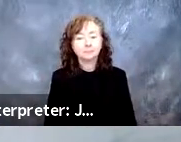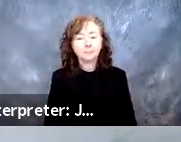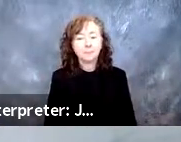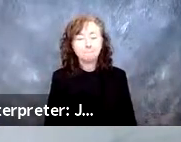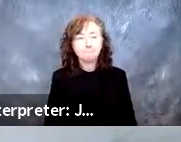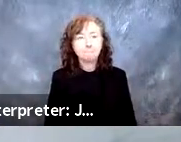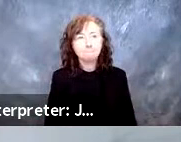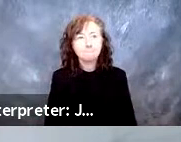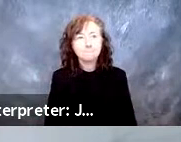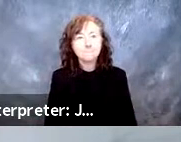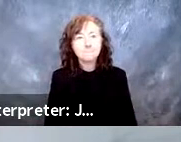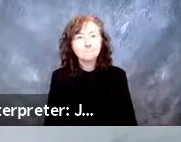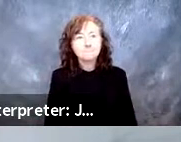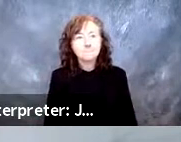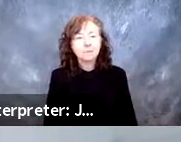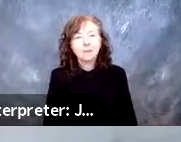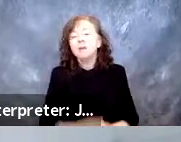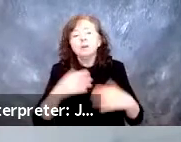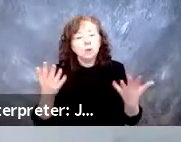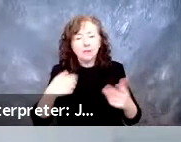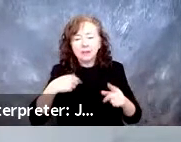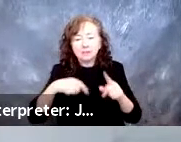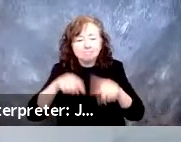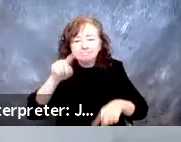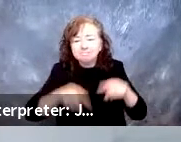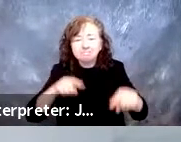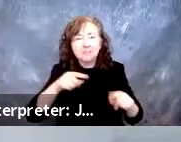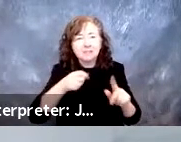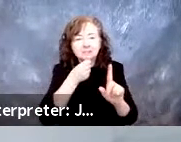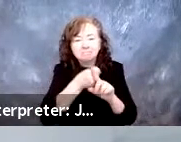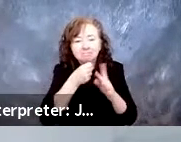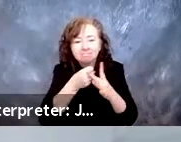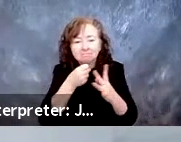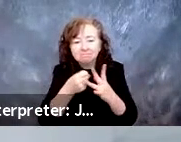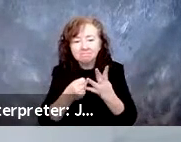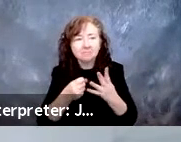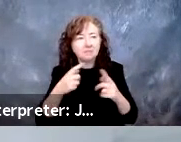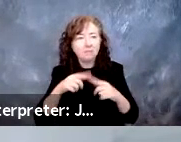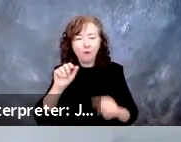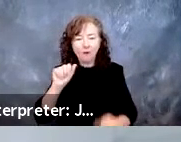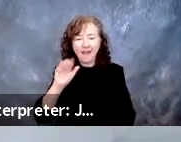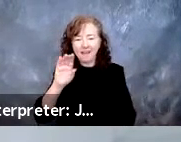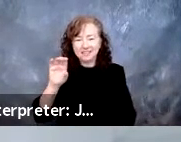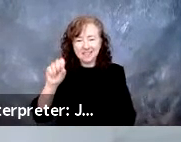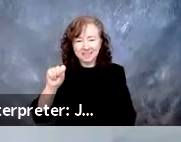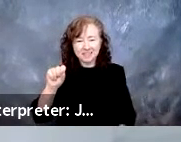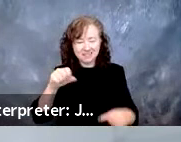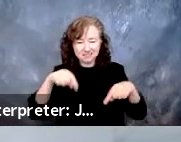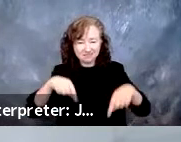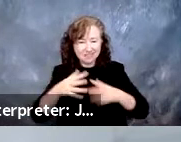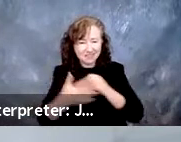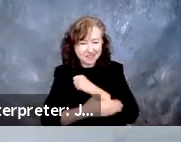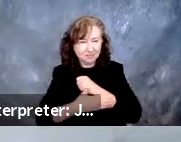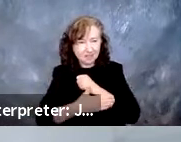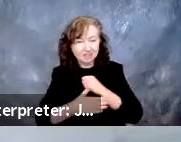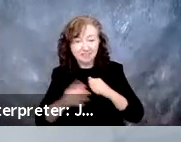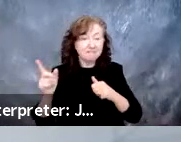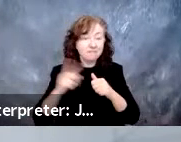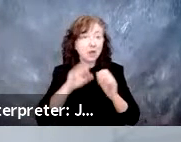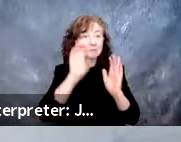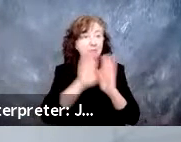Okay, there are various milestones and accessibility. I just pulled up a few here. The first picture there, which